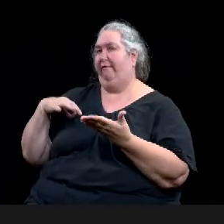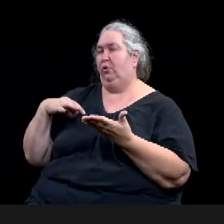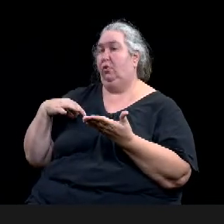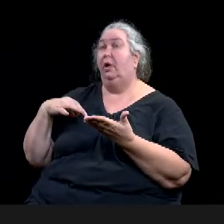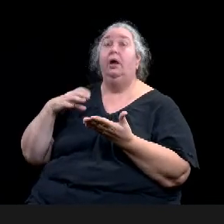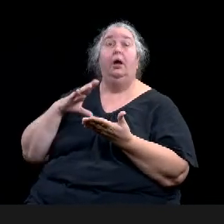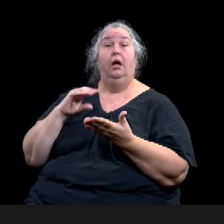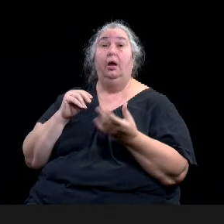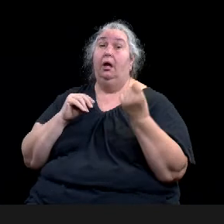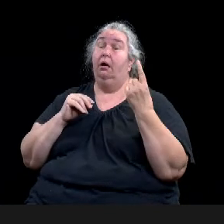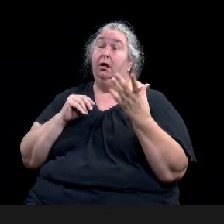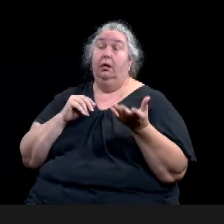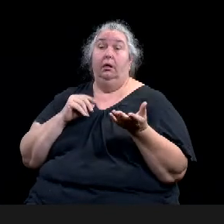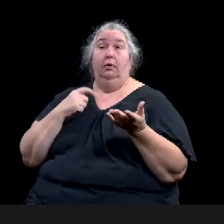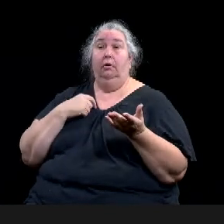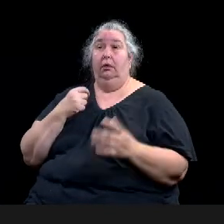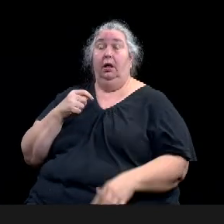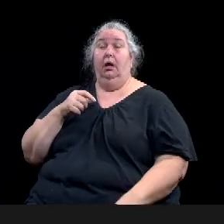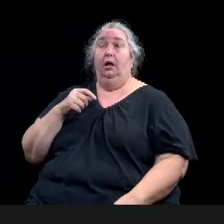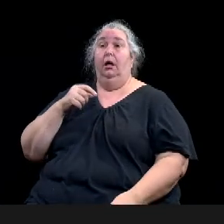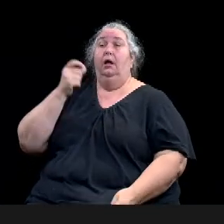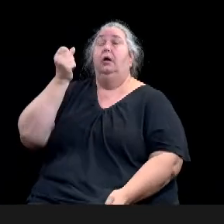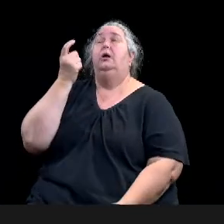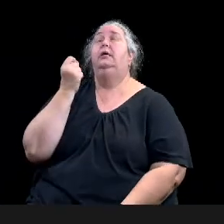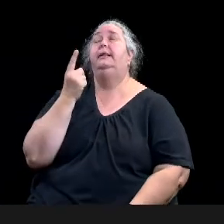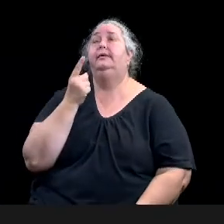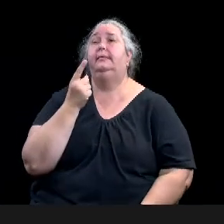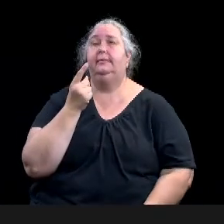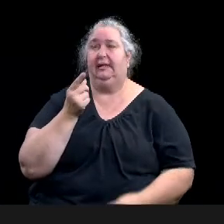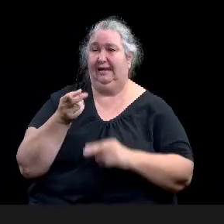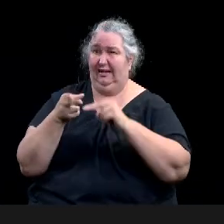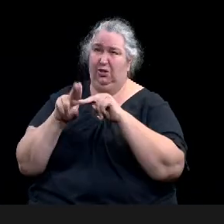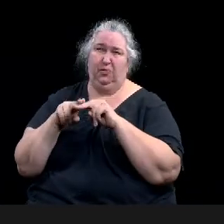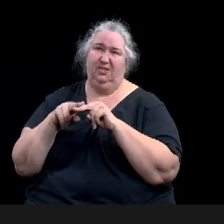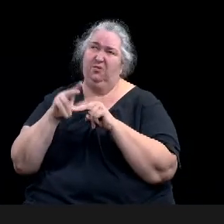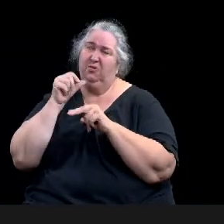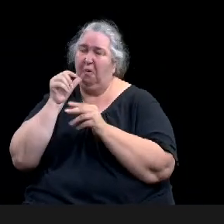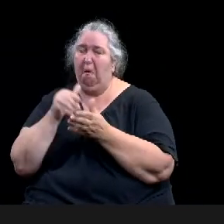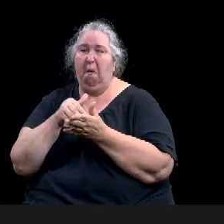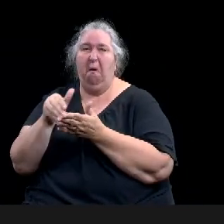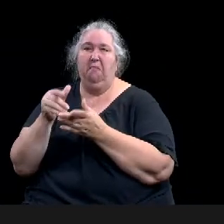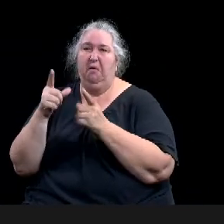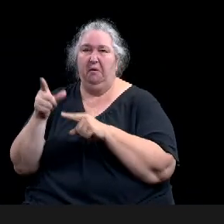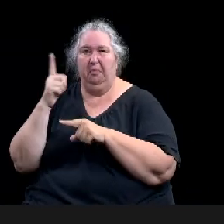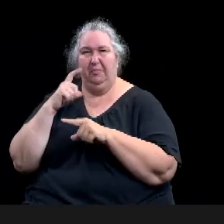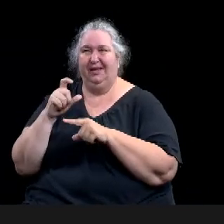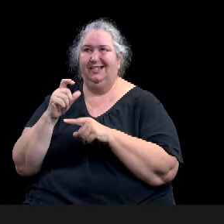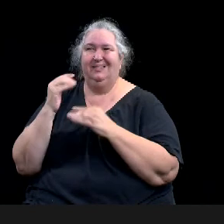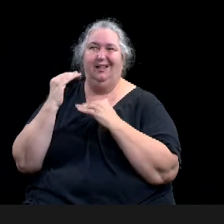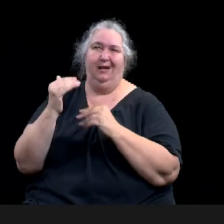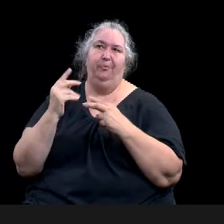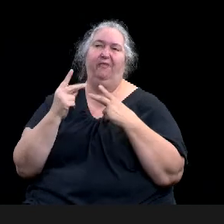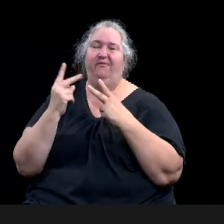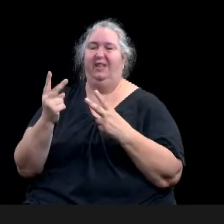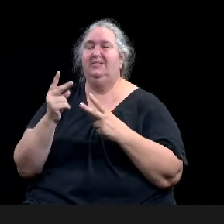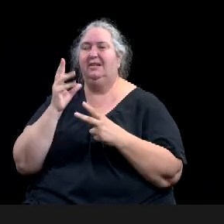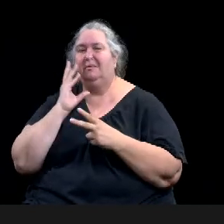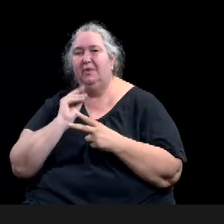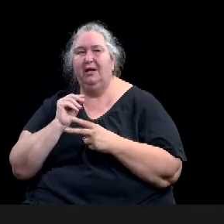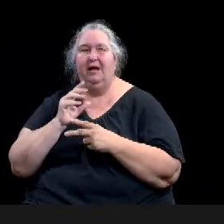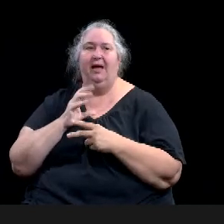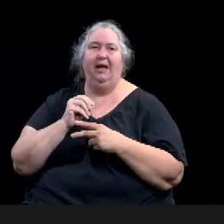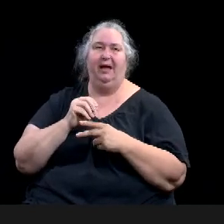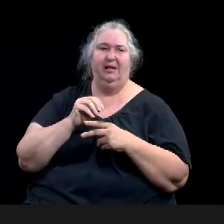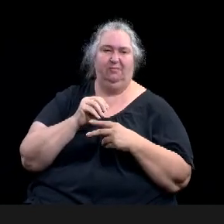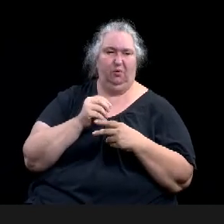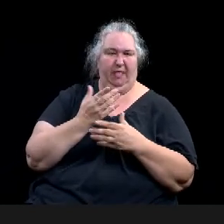experiences and amenities within the museum. And quite frankly, a desire not to outprice local families and school groups